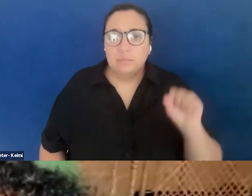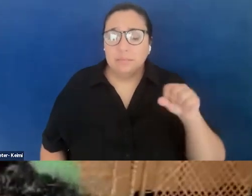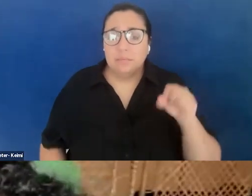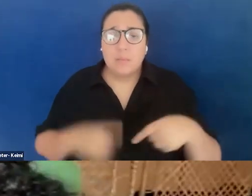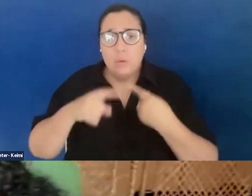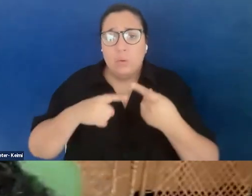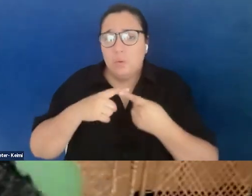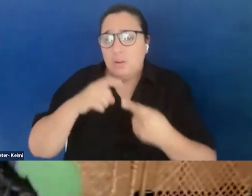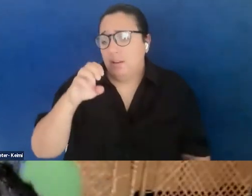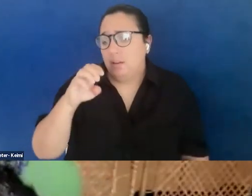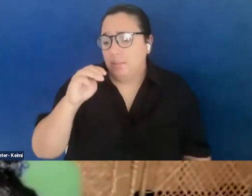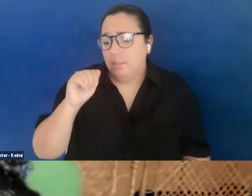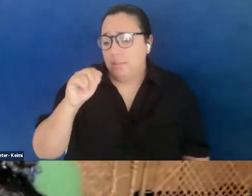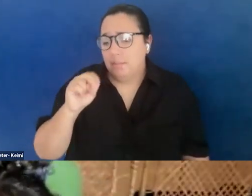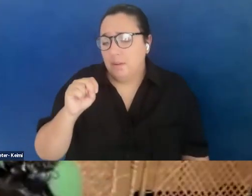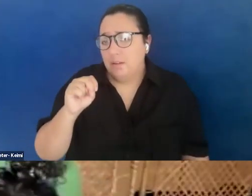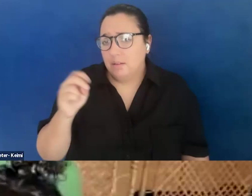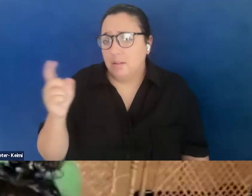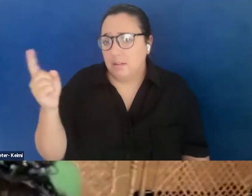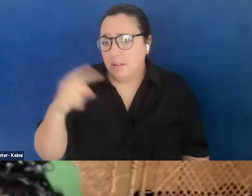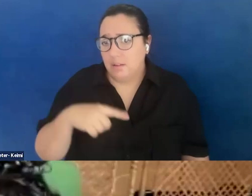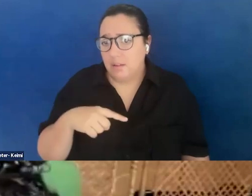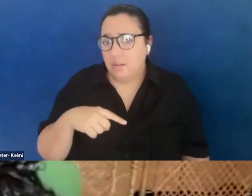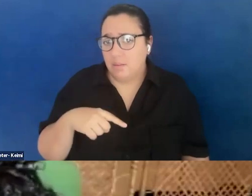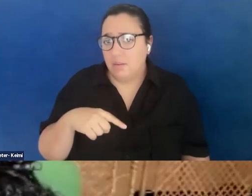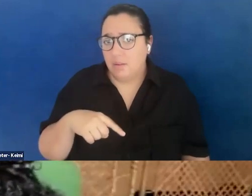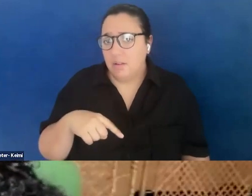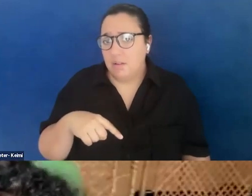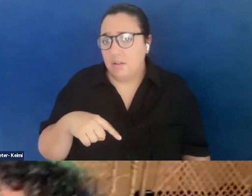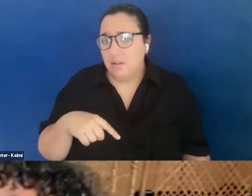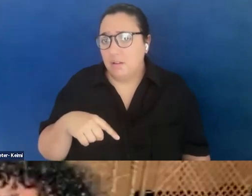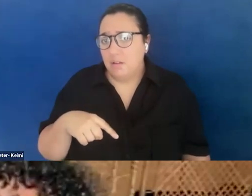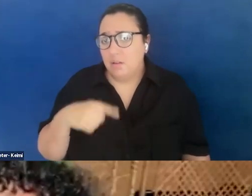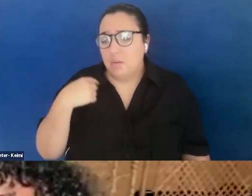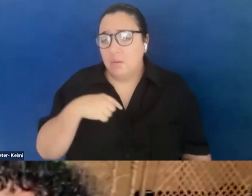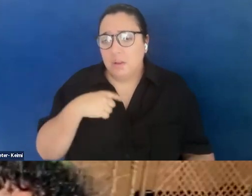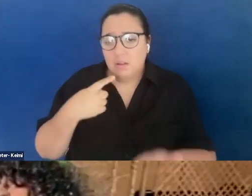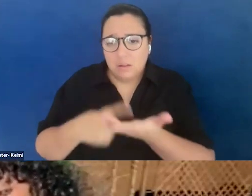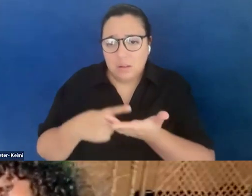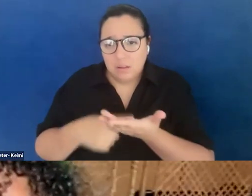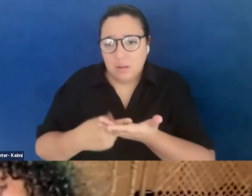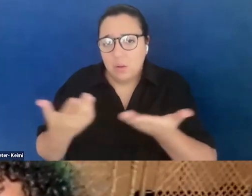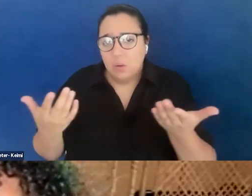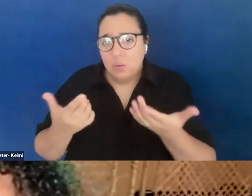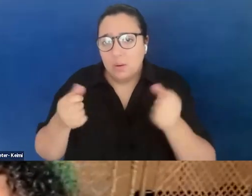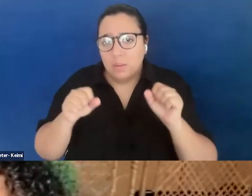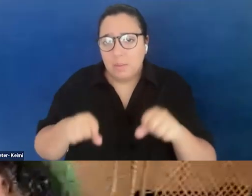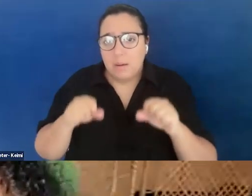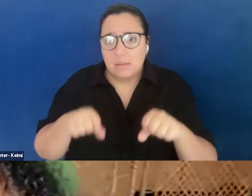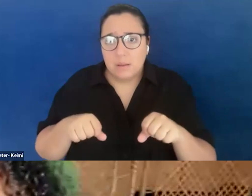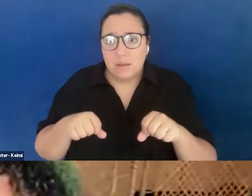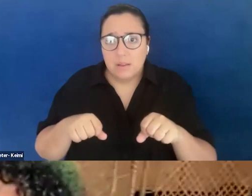to do the teaching with Tsukuma, we talked about what are the possibilities of doing,